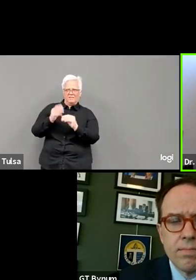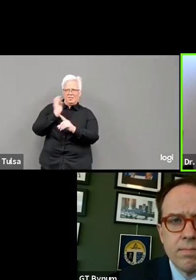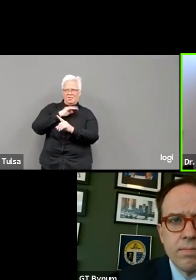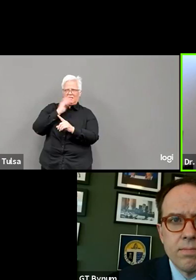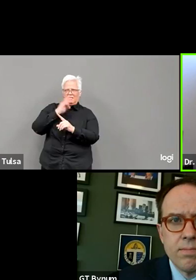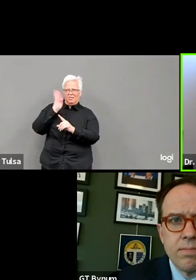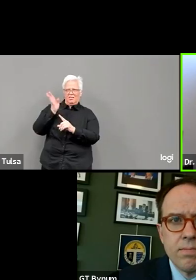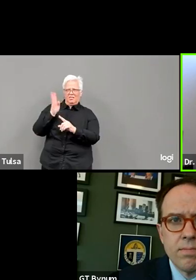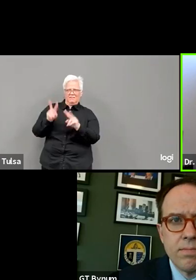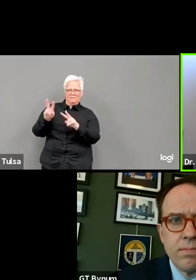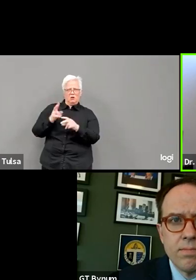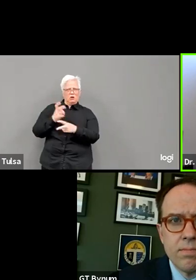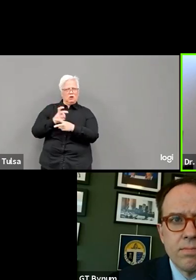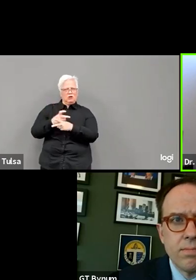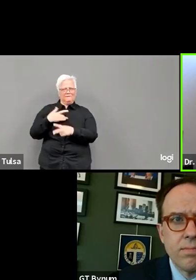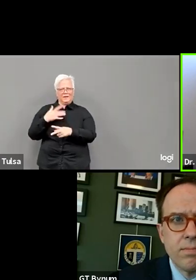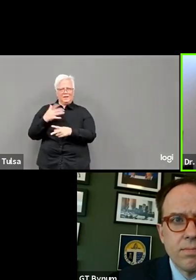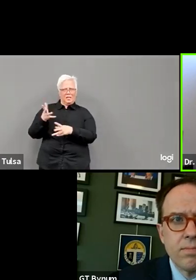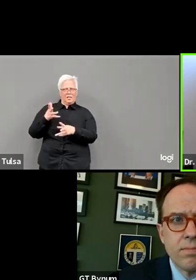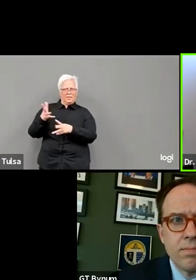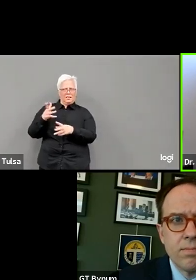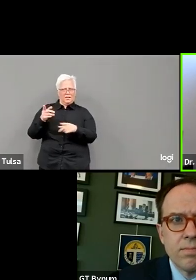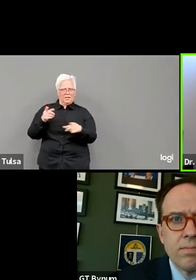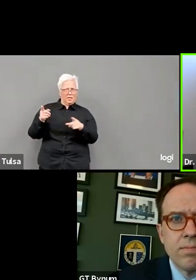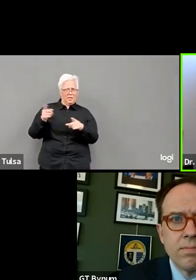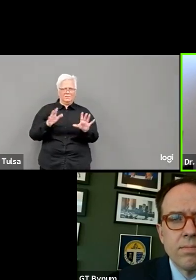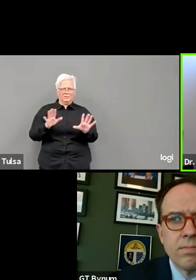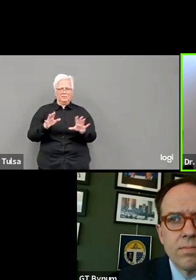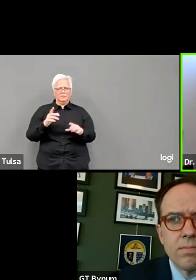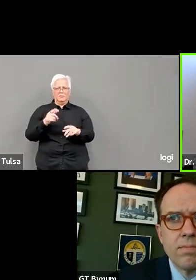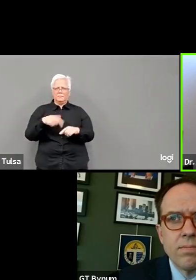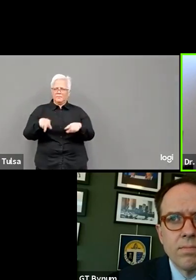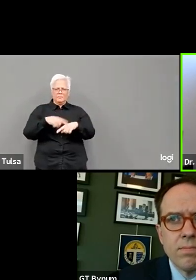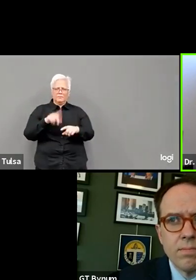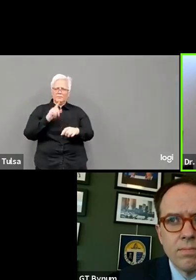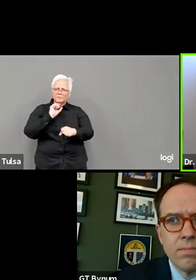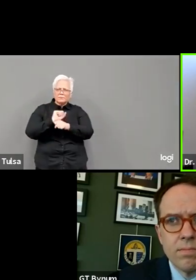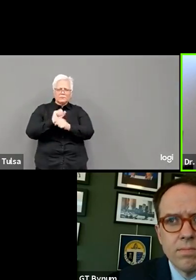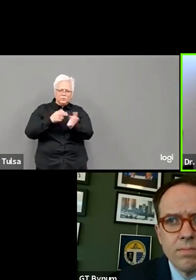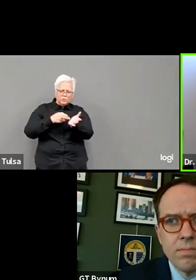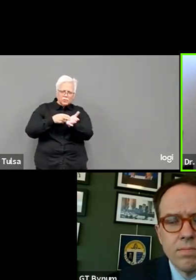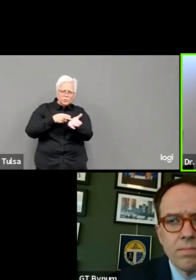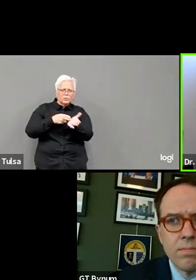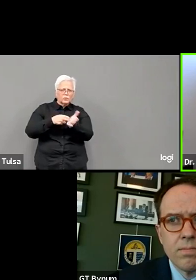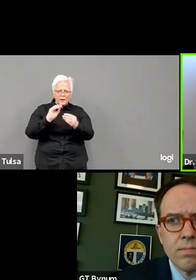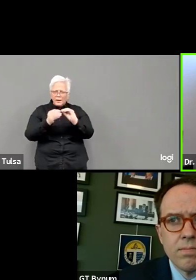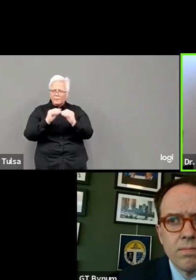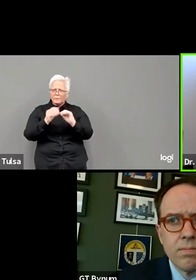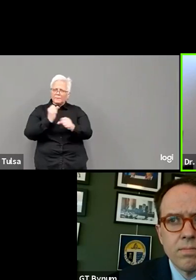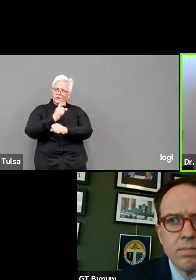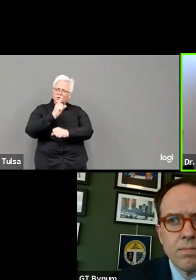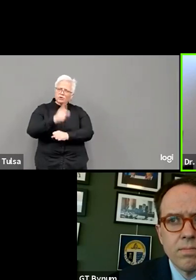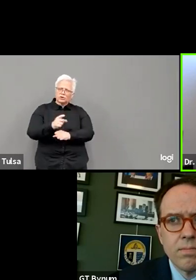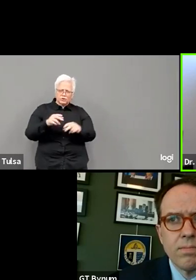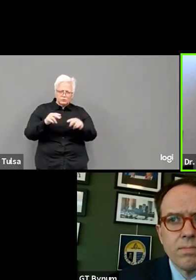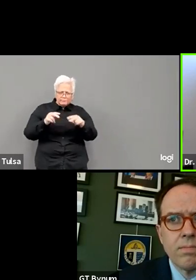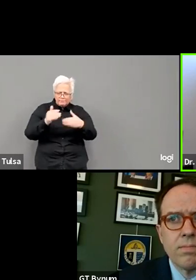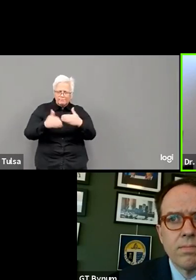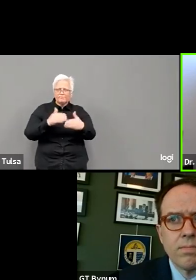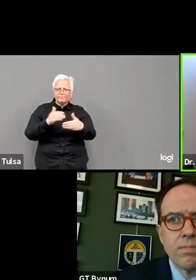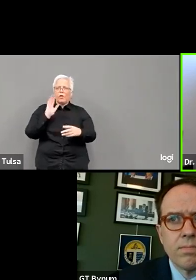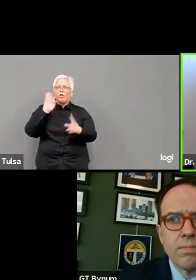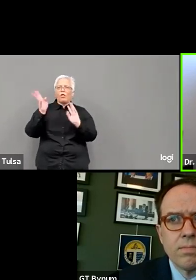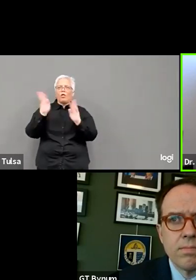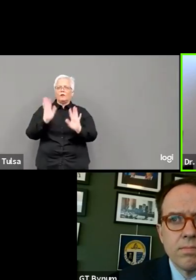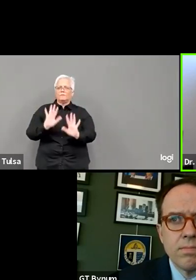based on death certificate information, which is the most accurate way to look at deaths, versus what our Oklahoma State Health Department